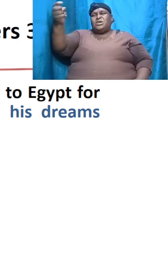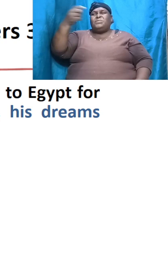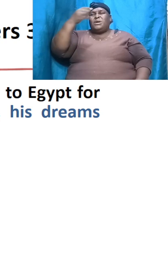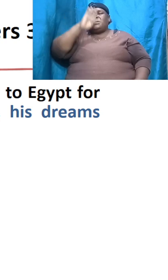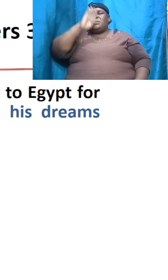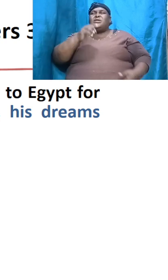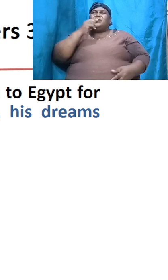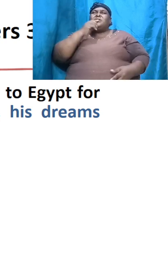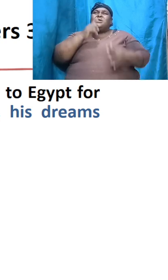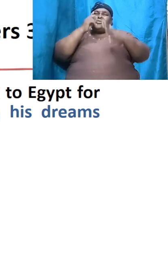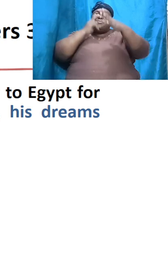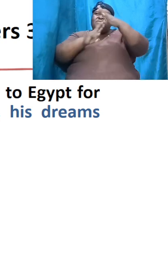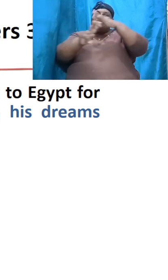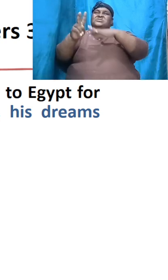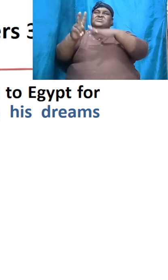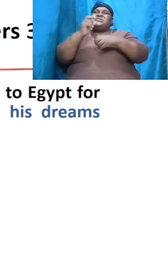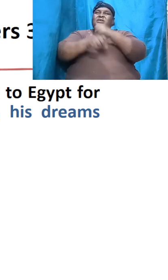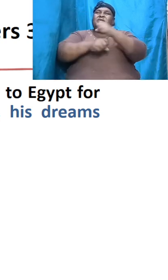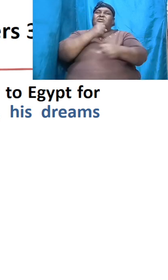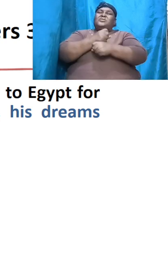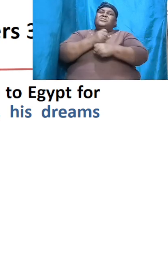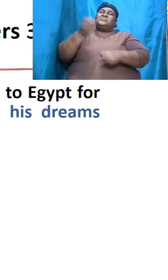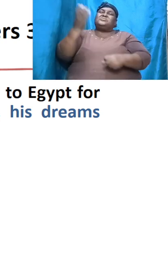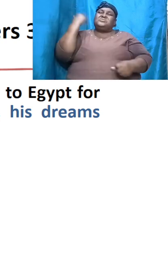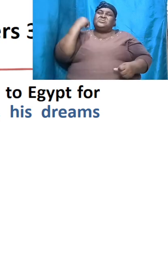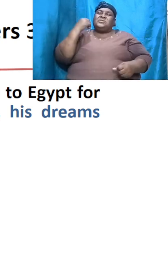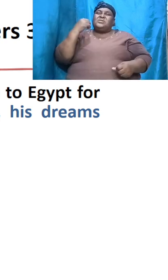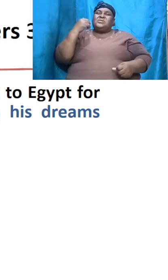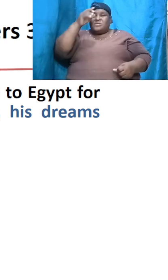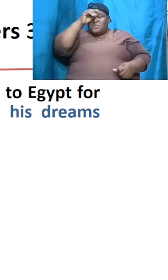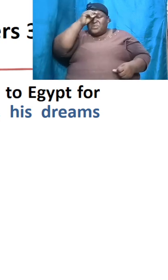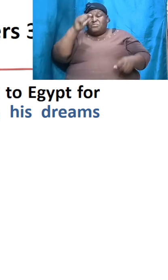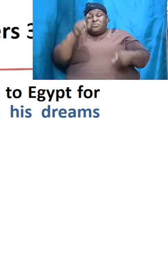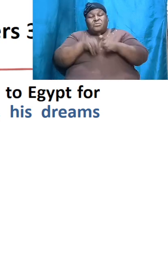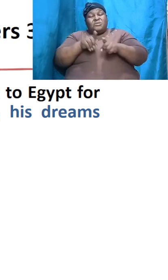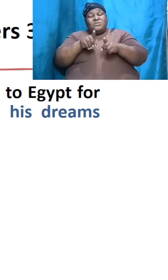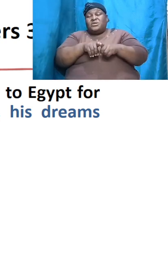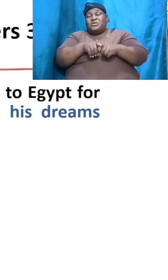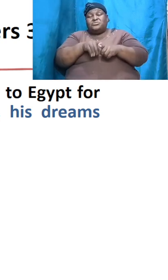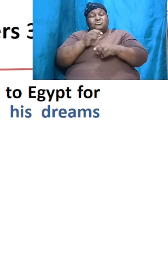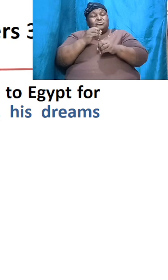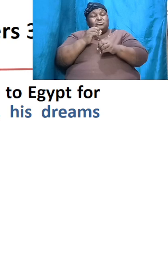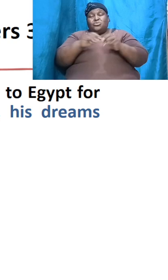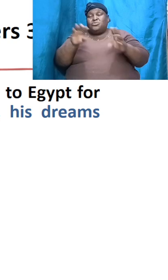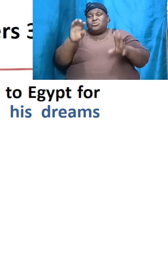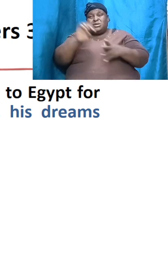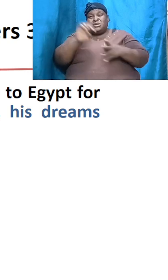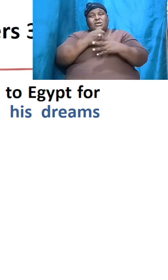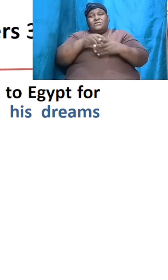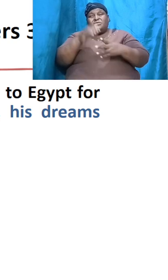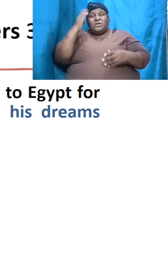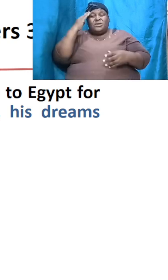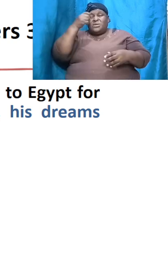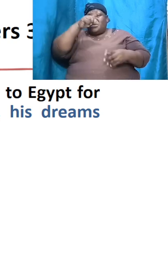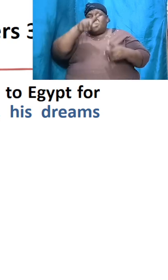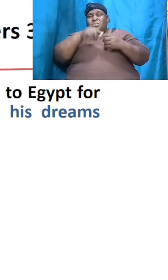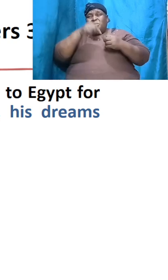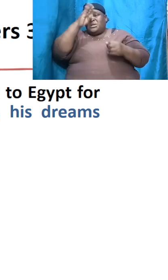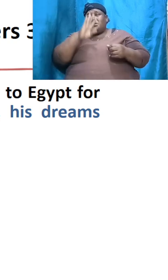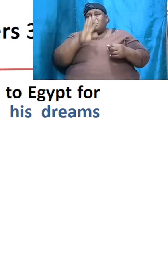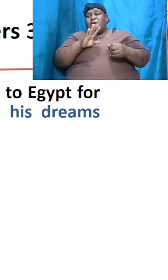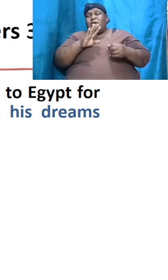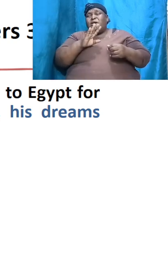came to pass right there and then the brothers at this time didn't even know that this was what was happening but I'm telling you when God puts this thing together